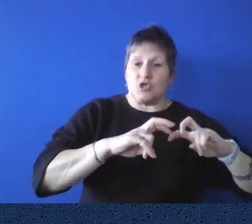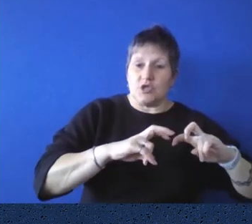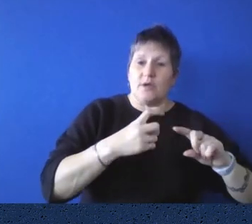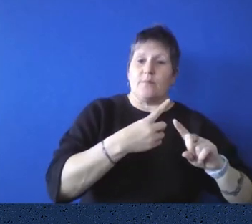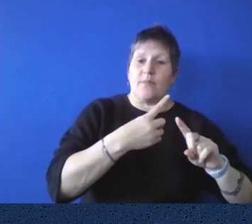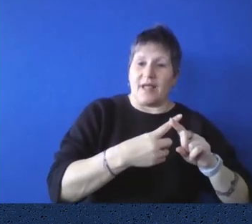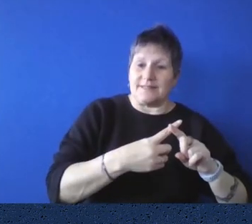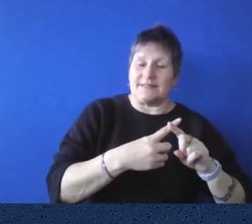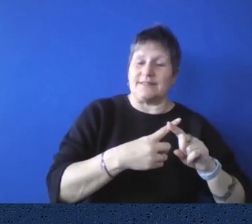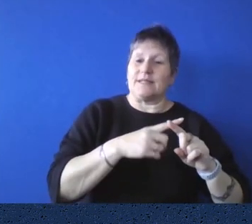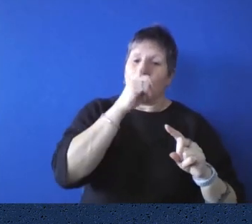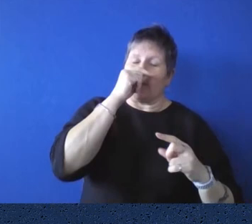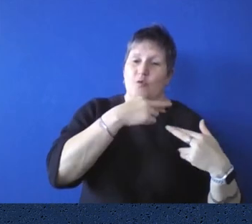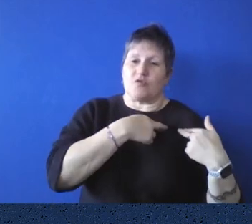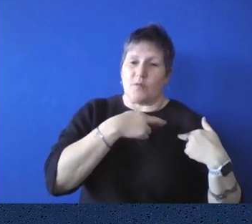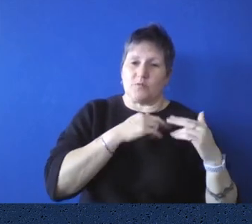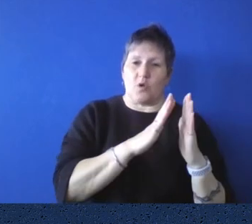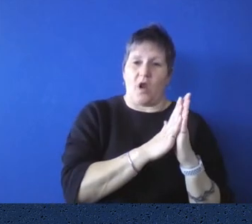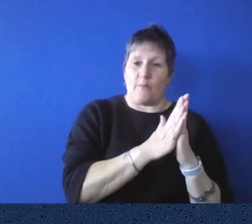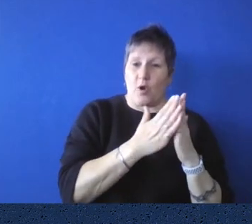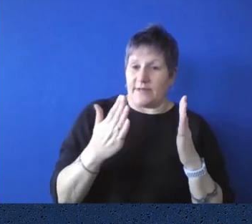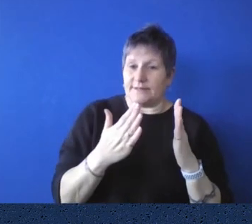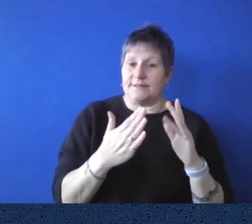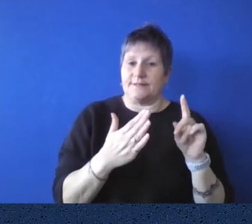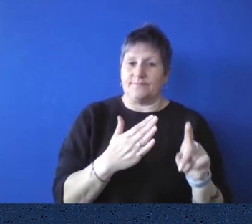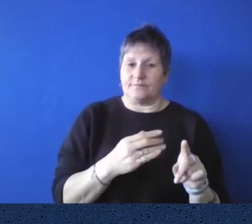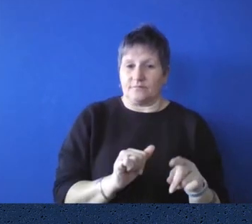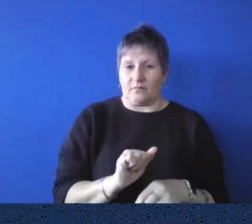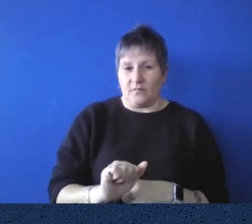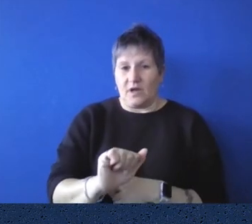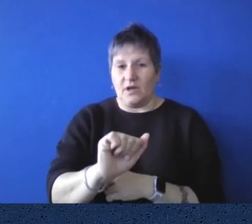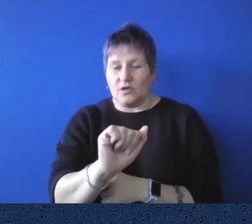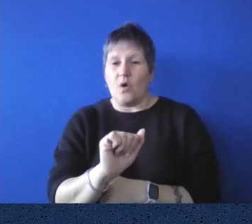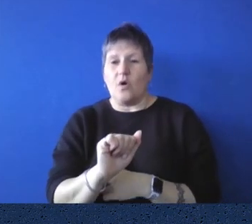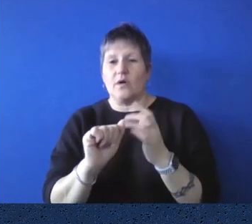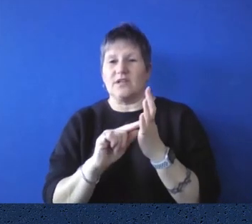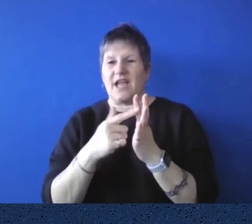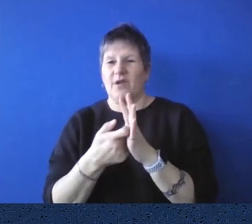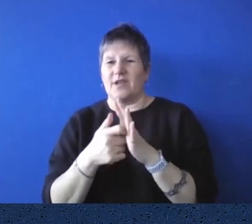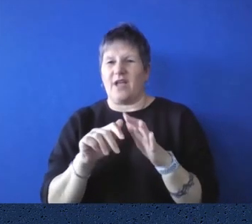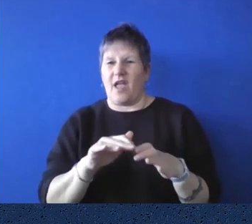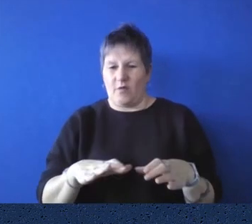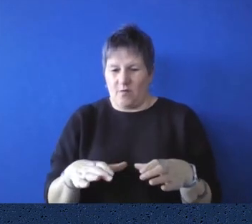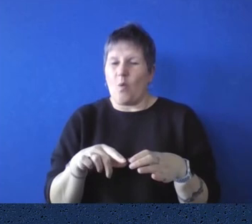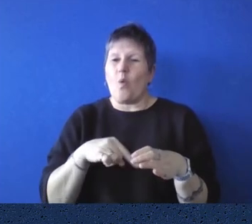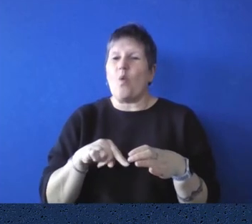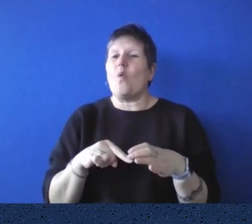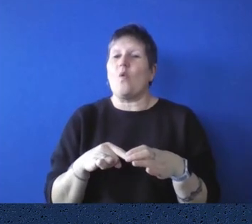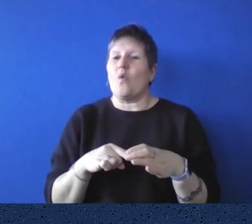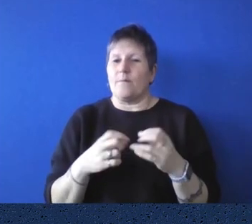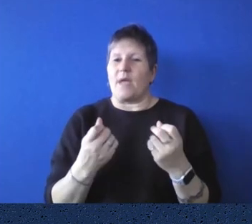and publications. Librarians in your area pretty much, Terry, because that's, that really is the, the,